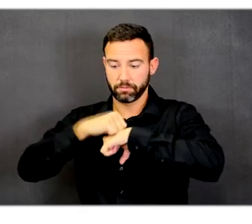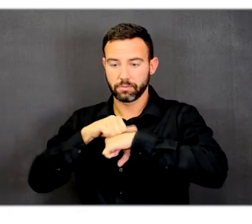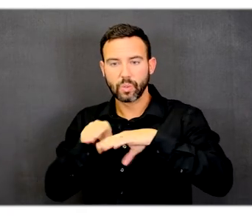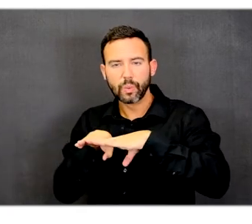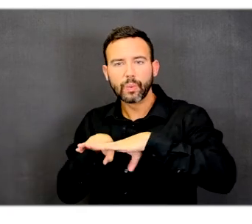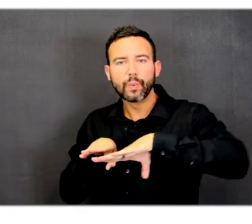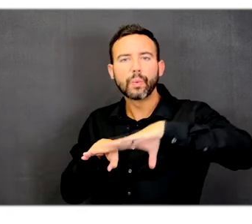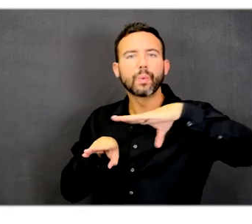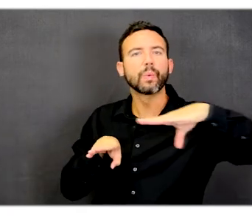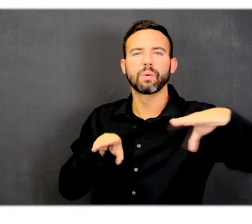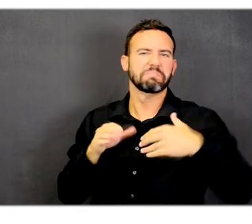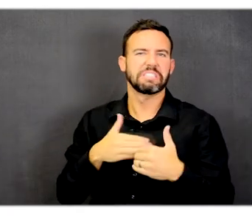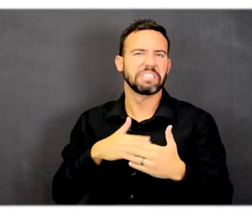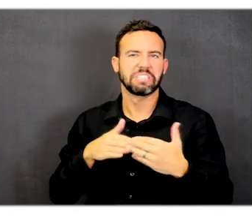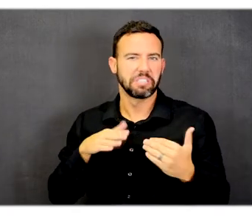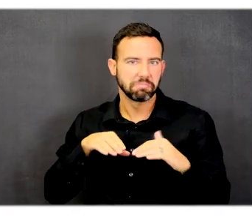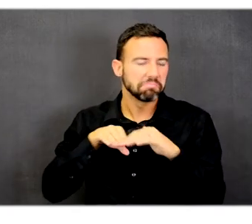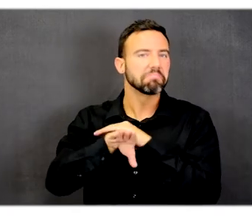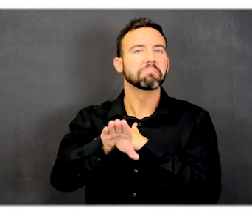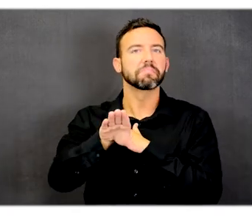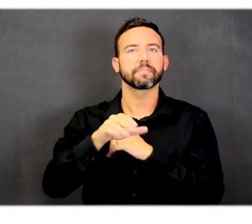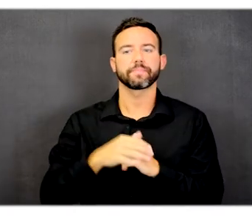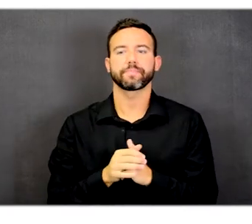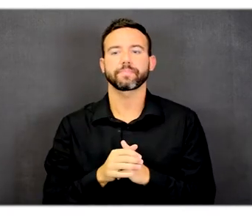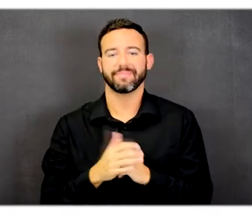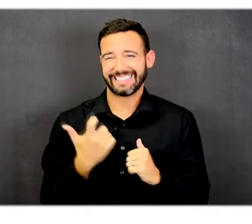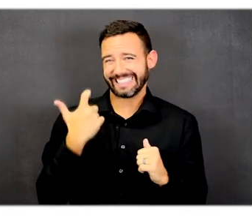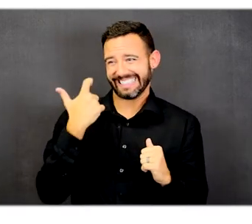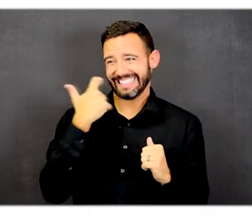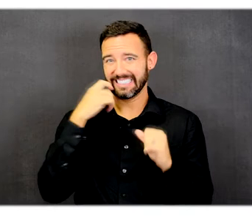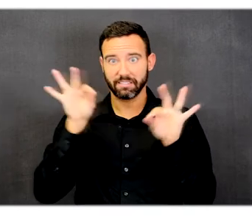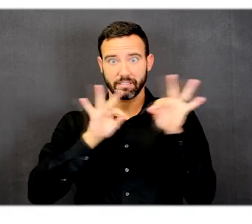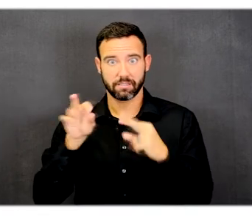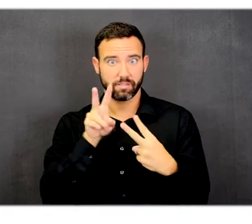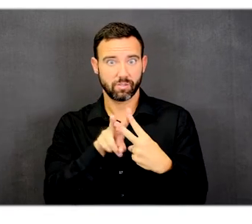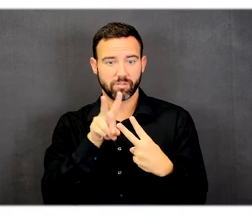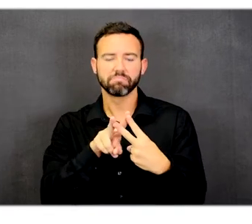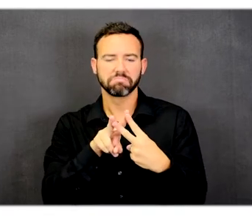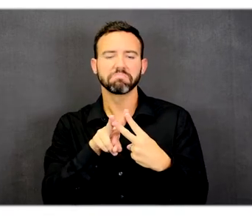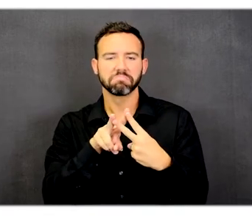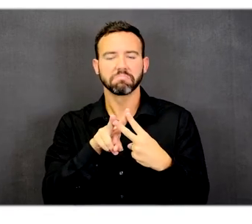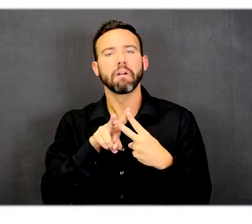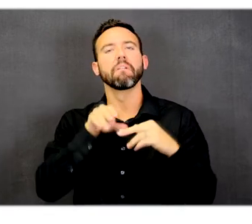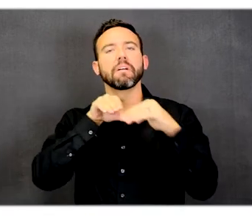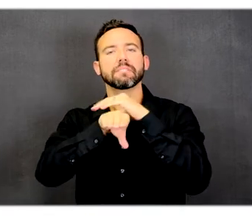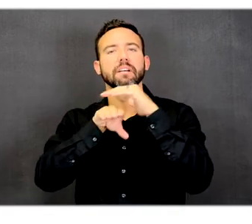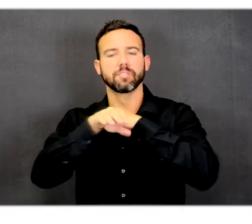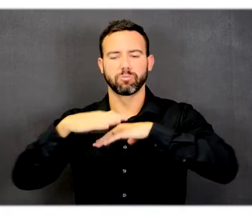These areas that have been described above are the accessible surface parking areas.